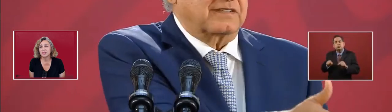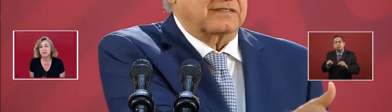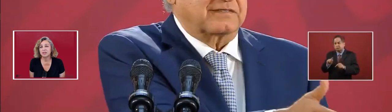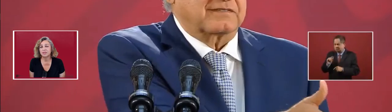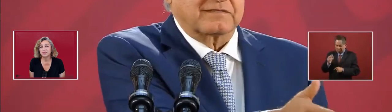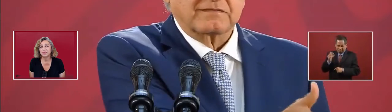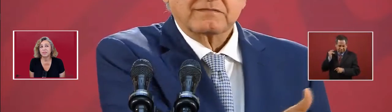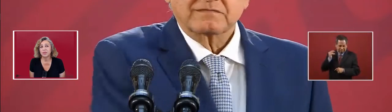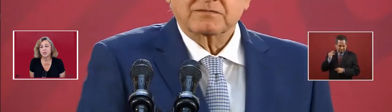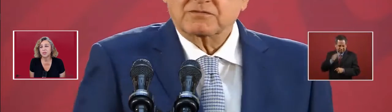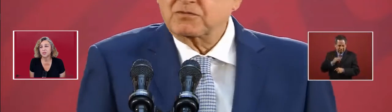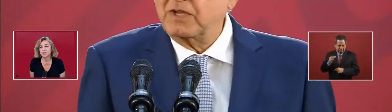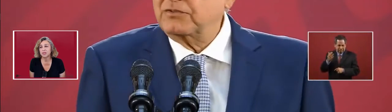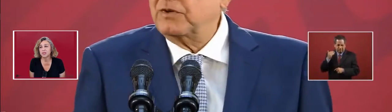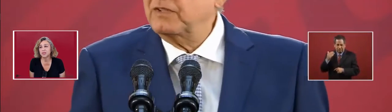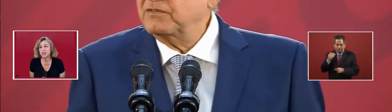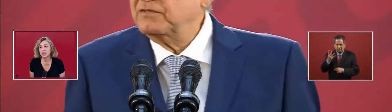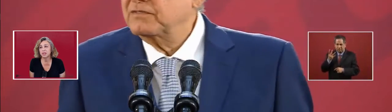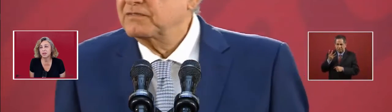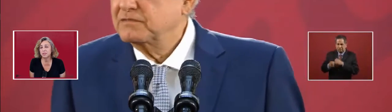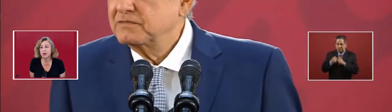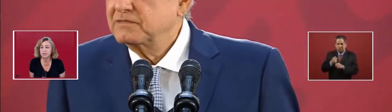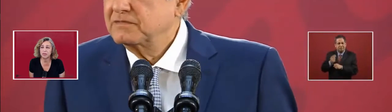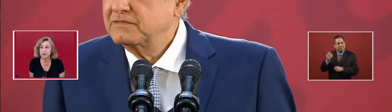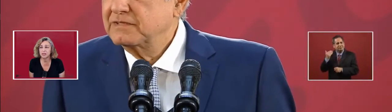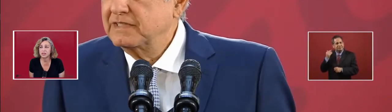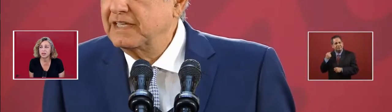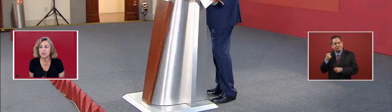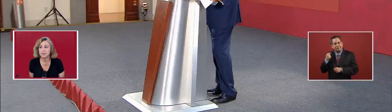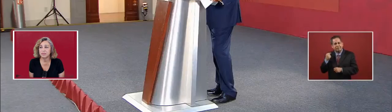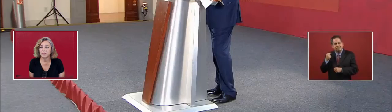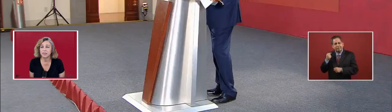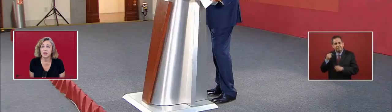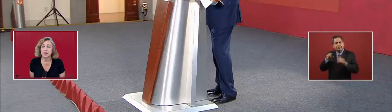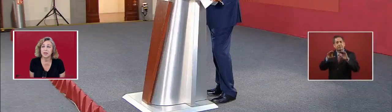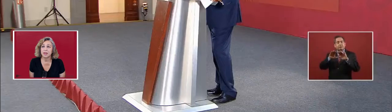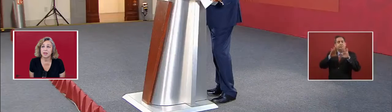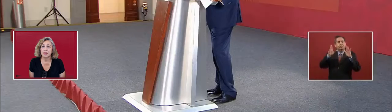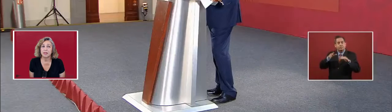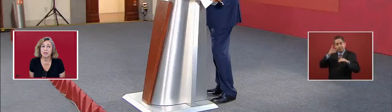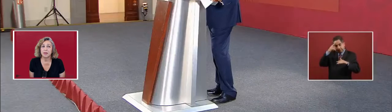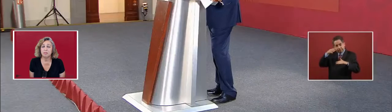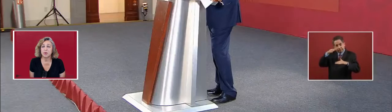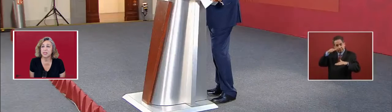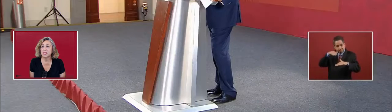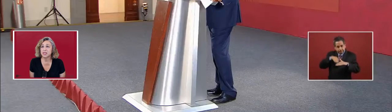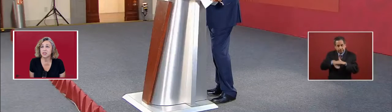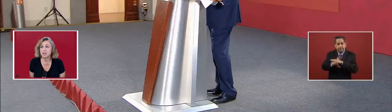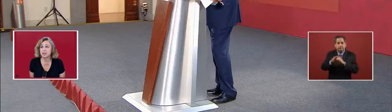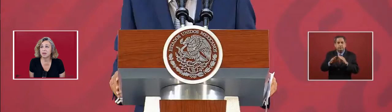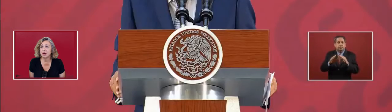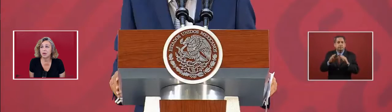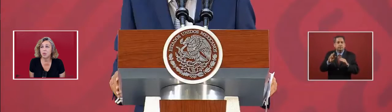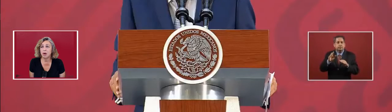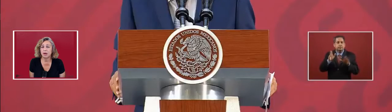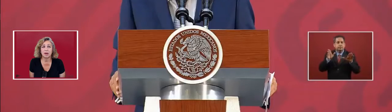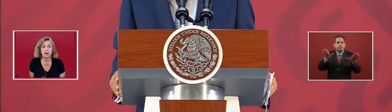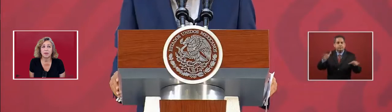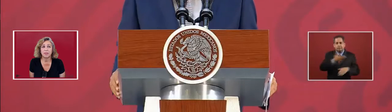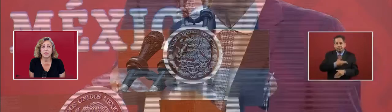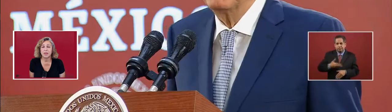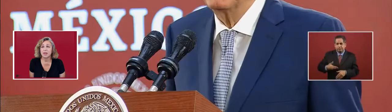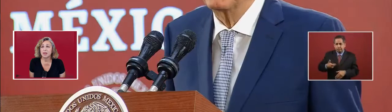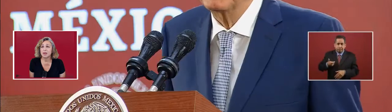which was constructed about four years ago, the presidential walk,